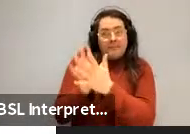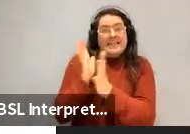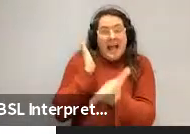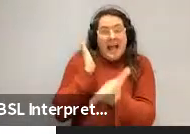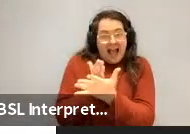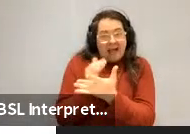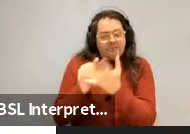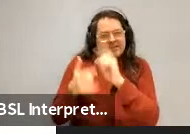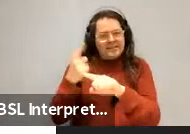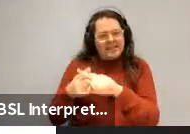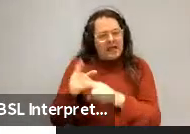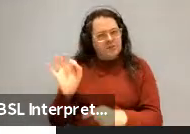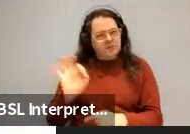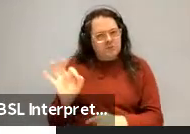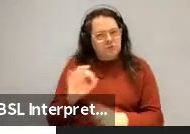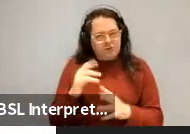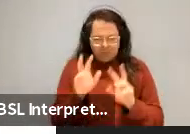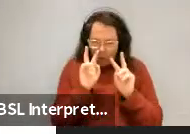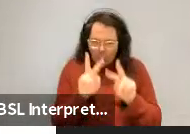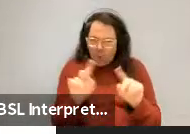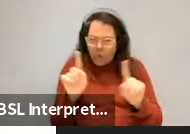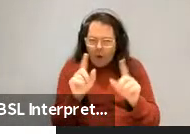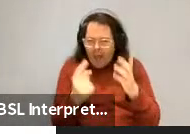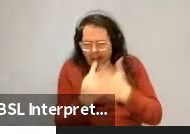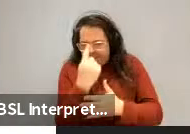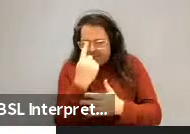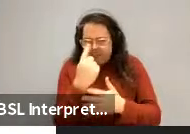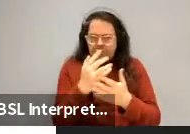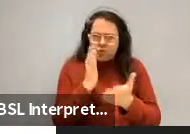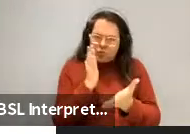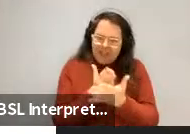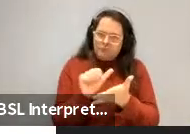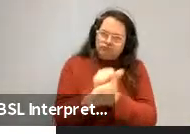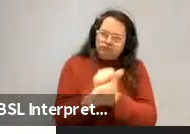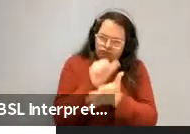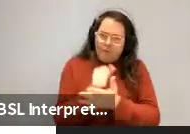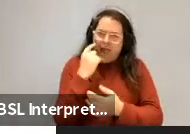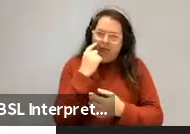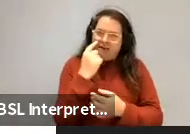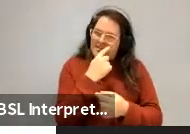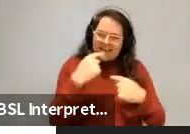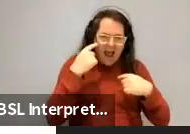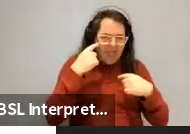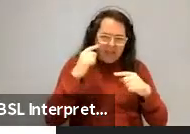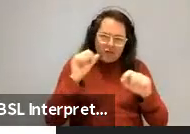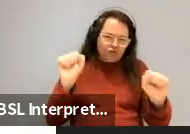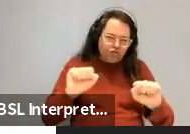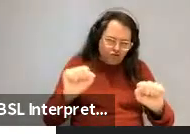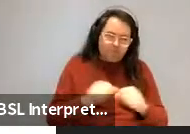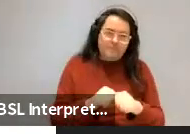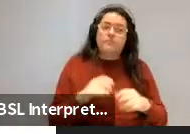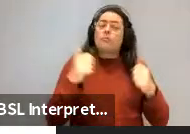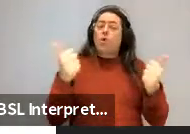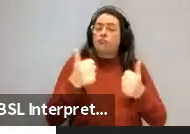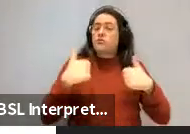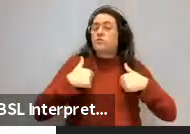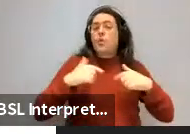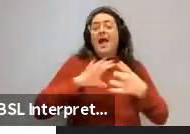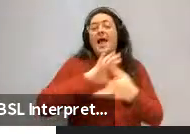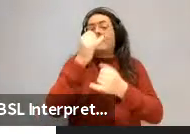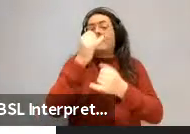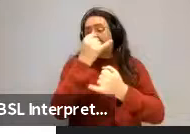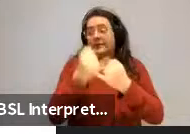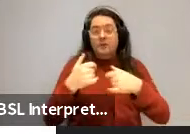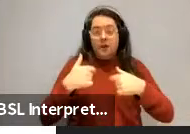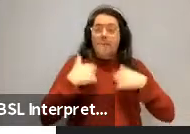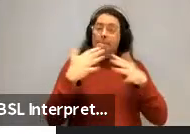independent evidence. I don't think we've, they that's been shown yet final. And so this is my summary of what I've done today. I've covered these topics, words, words are short when they're